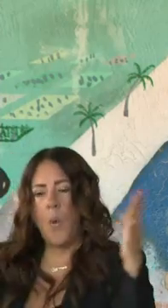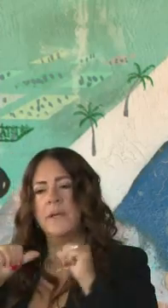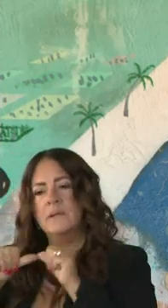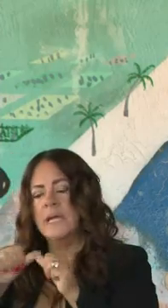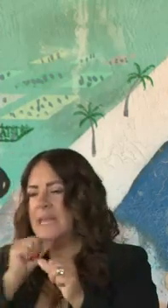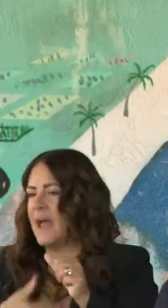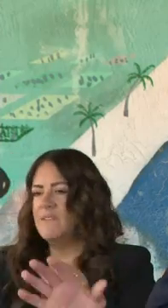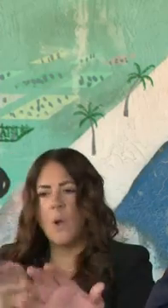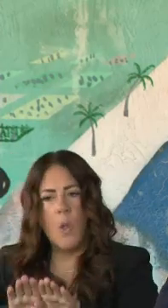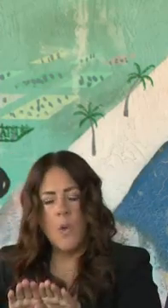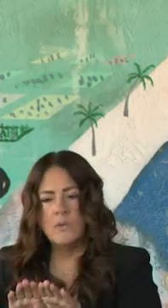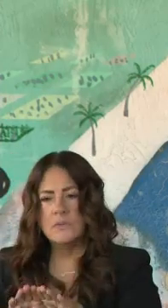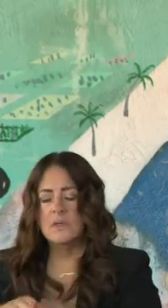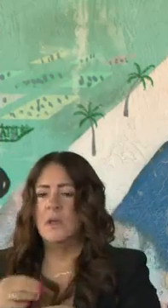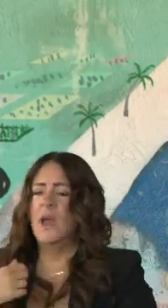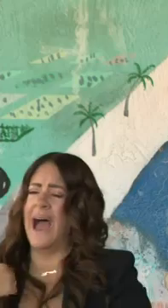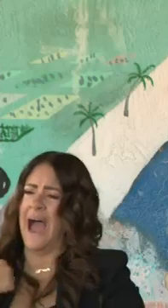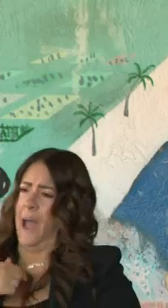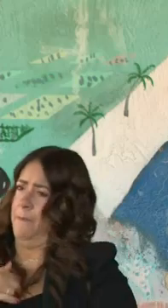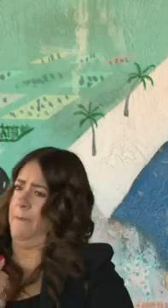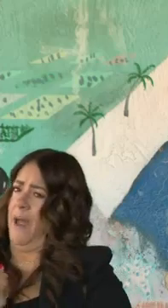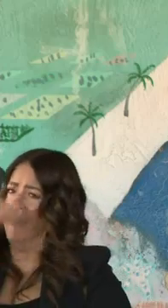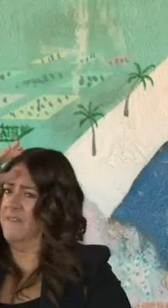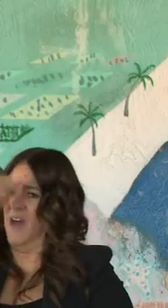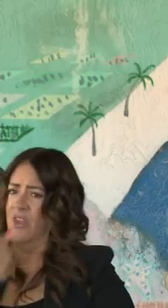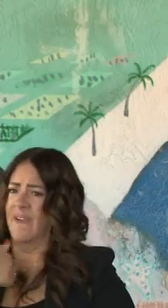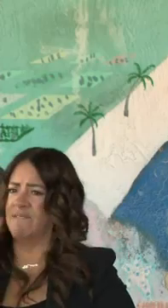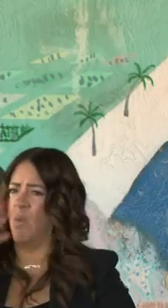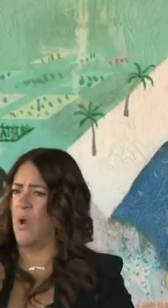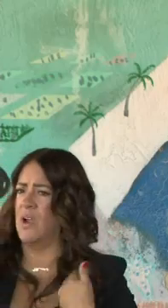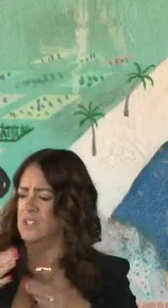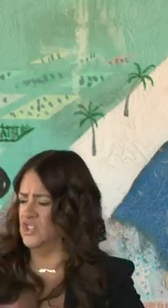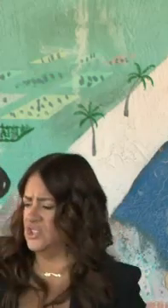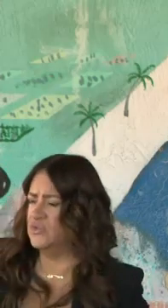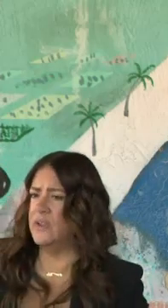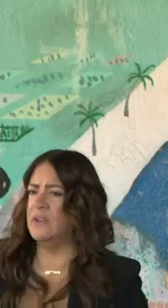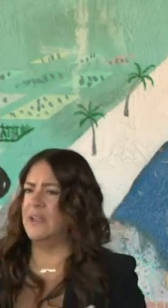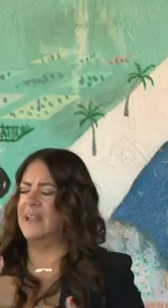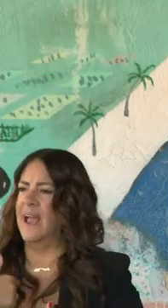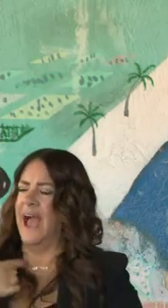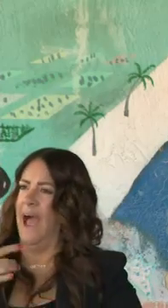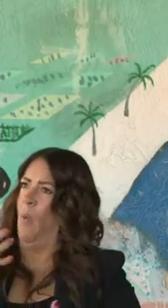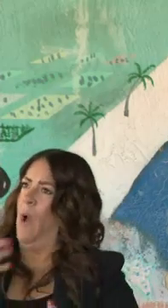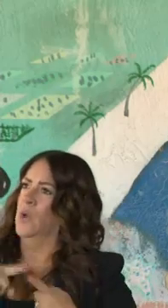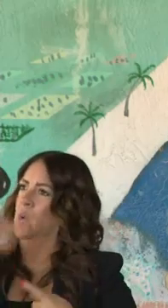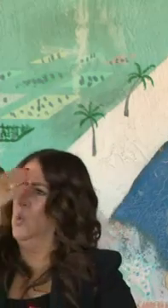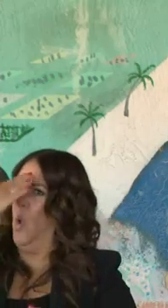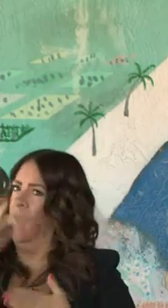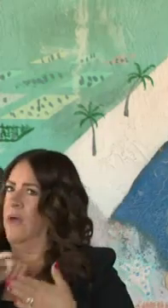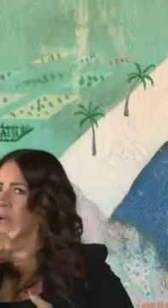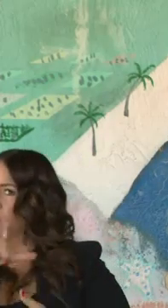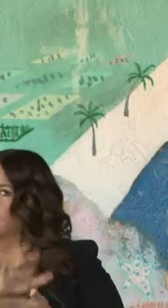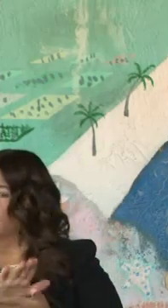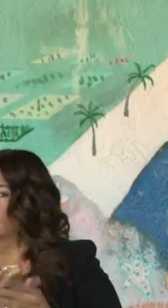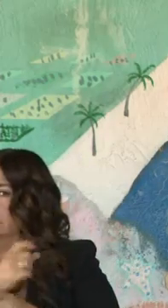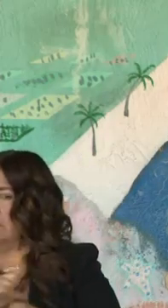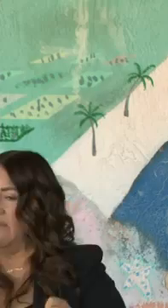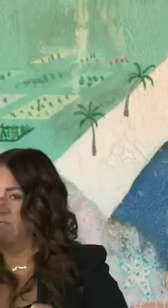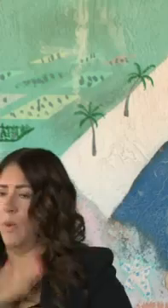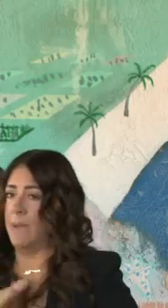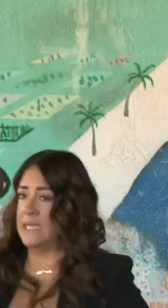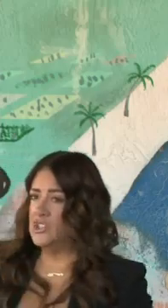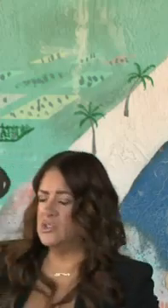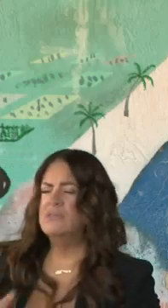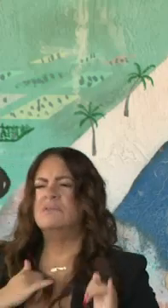anxiety that parents like myself have, I have four young children, and that is knowing that the schools are doing everything in their